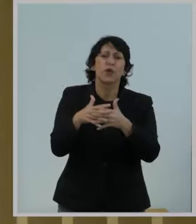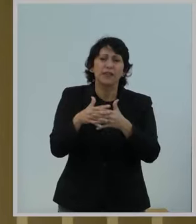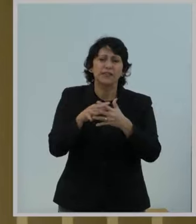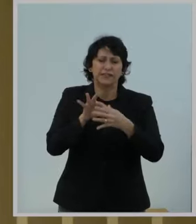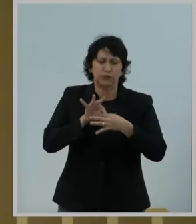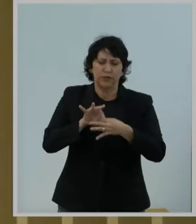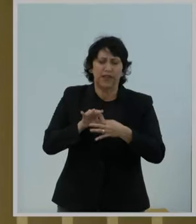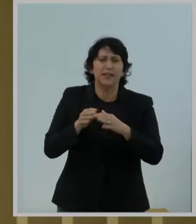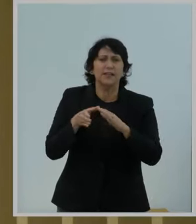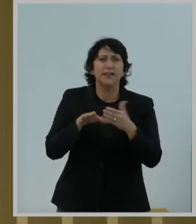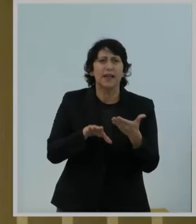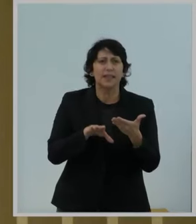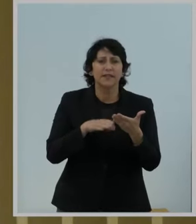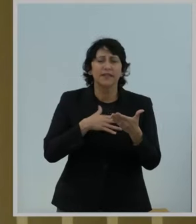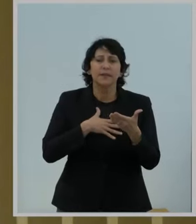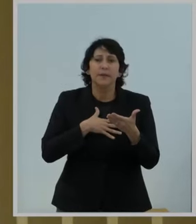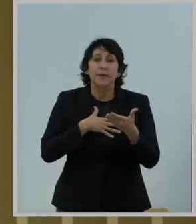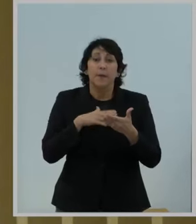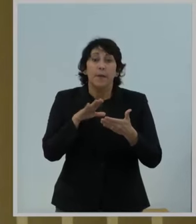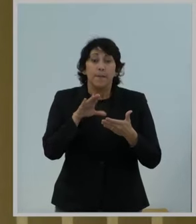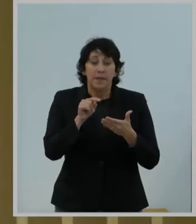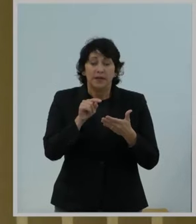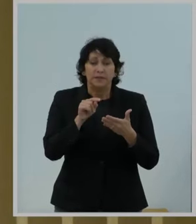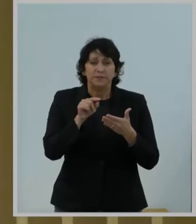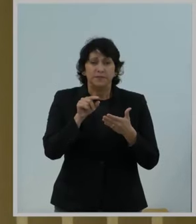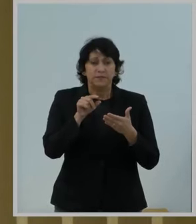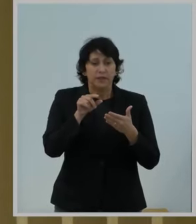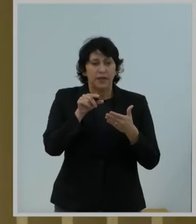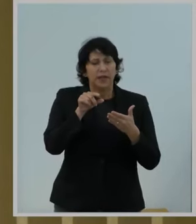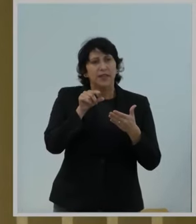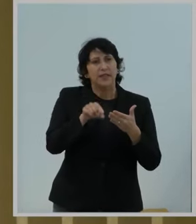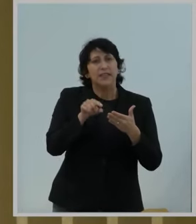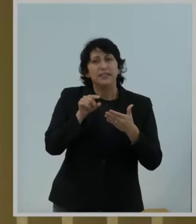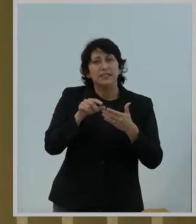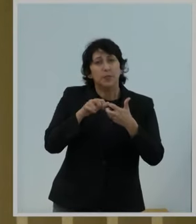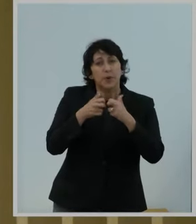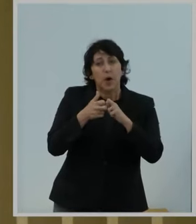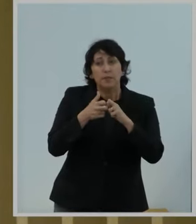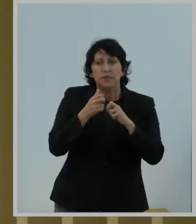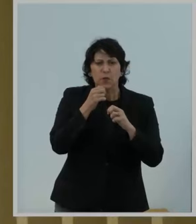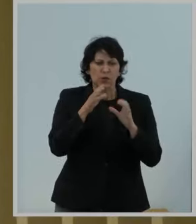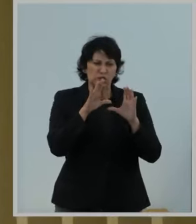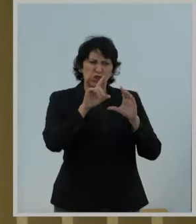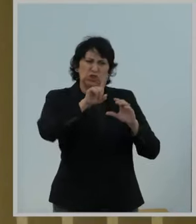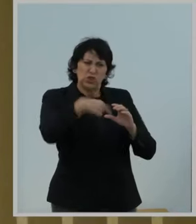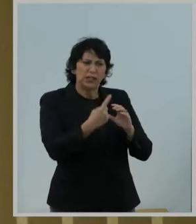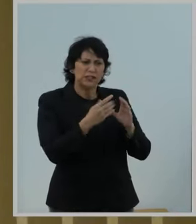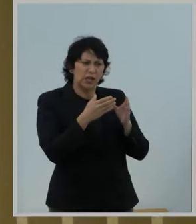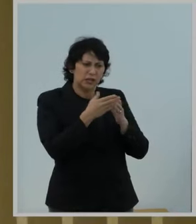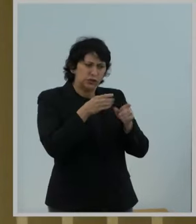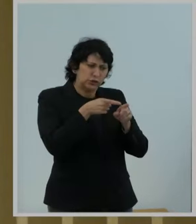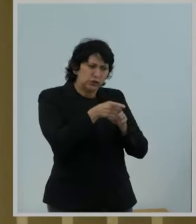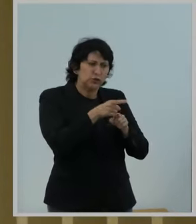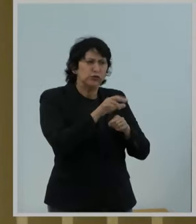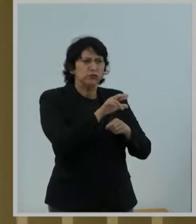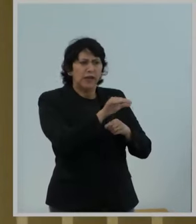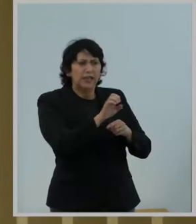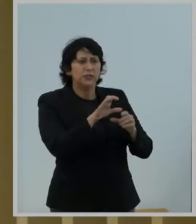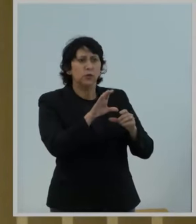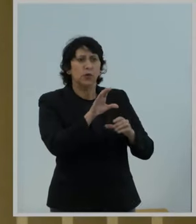But this is not, of course, to be segmented as an issue for certain people of race, class,